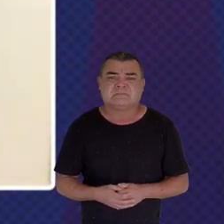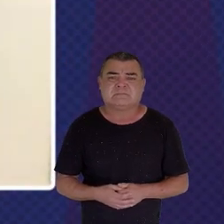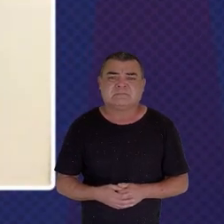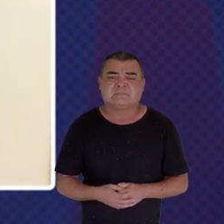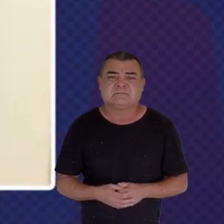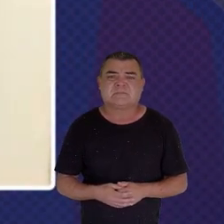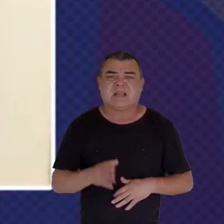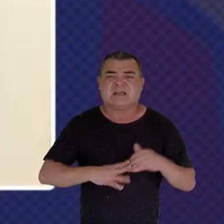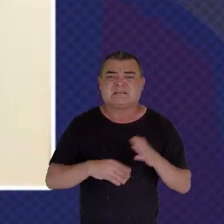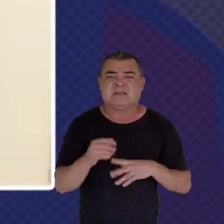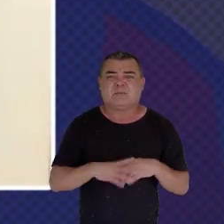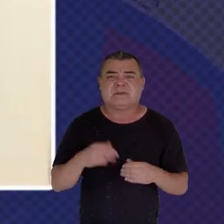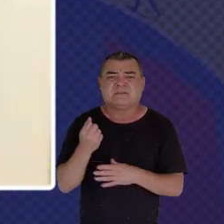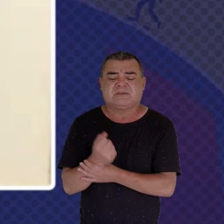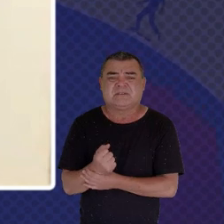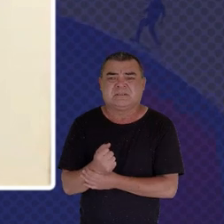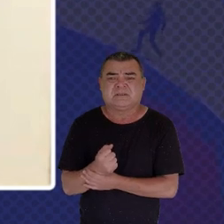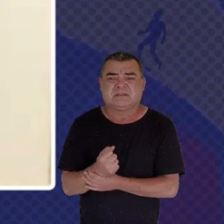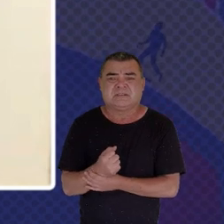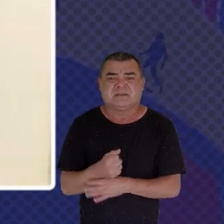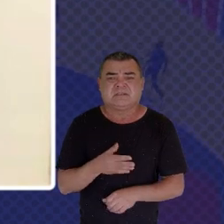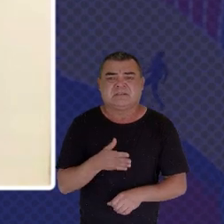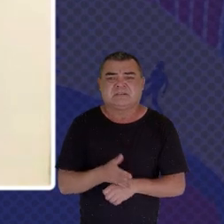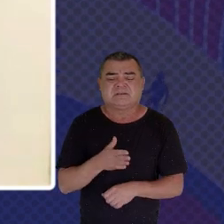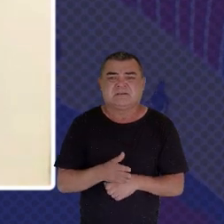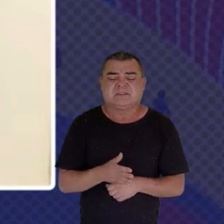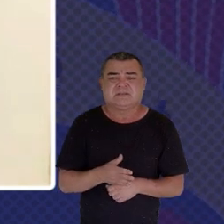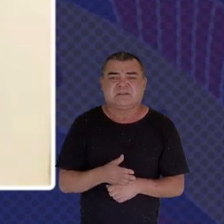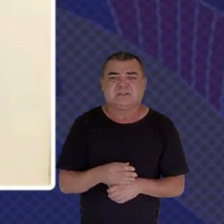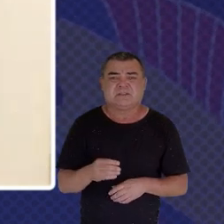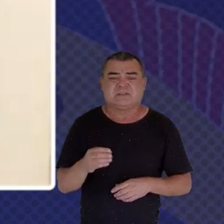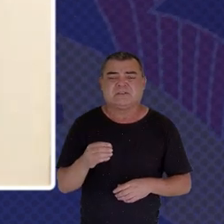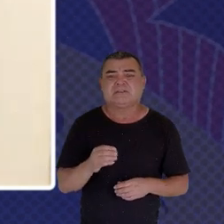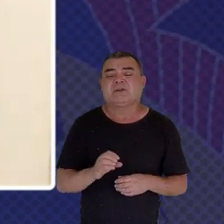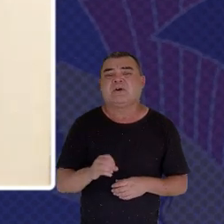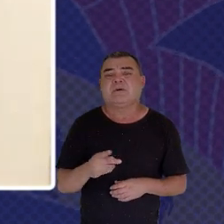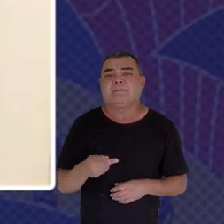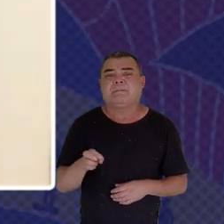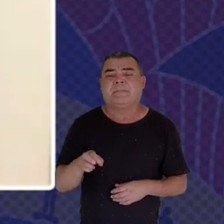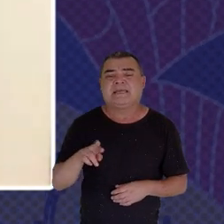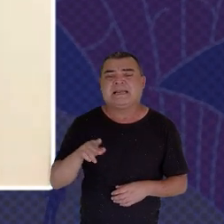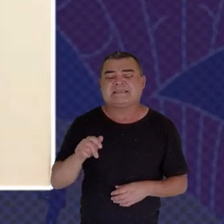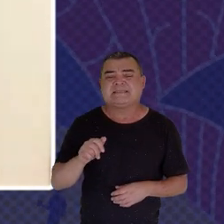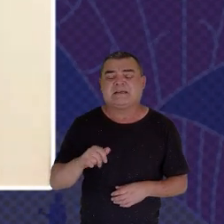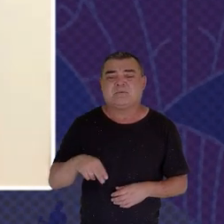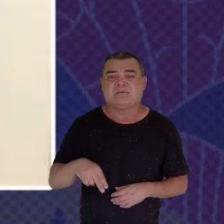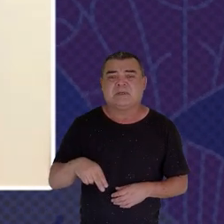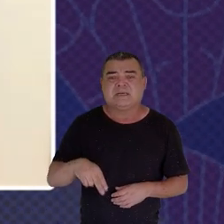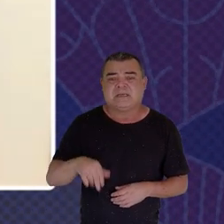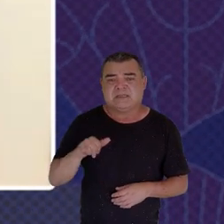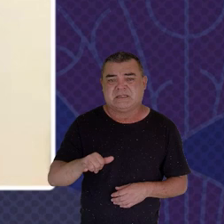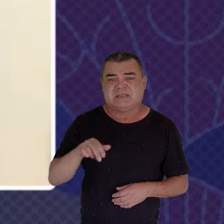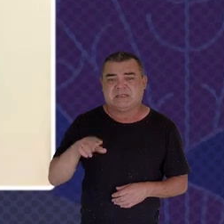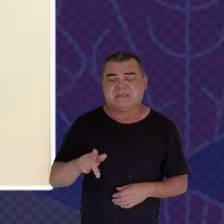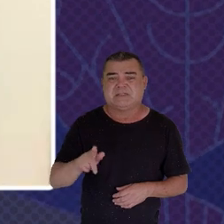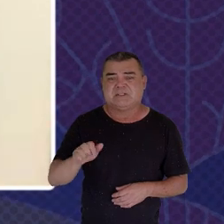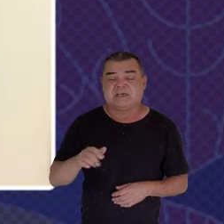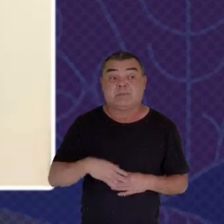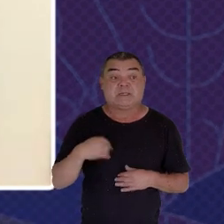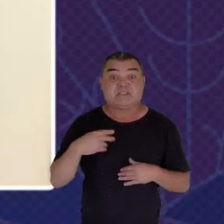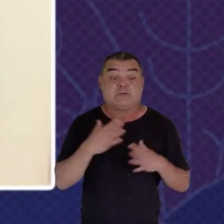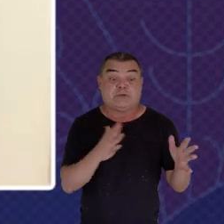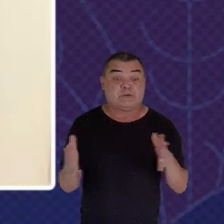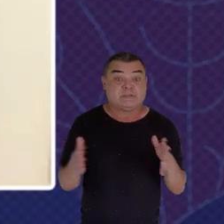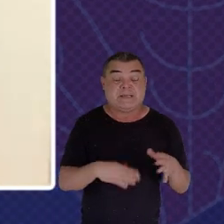operation In Nigeria What we Saw Was that There were Very Different Mandates That were Overlacking